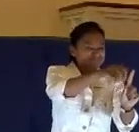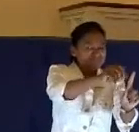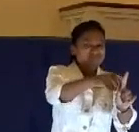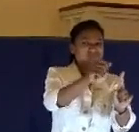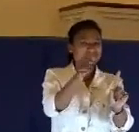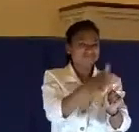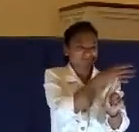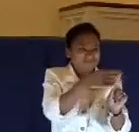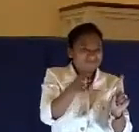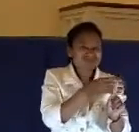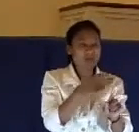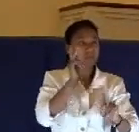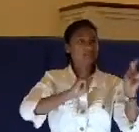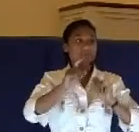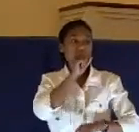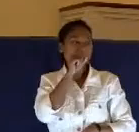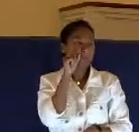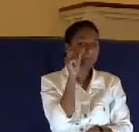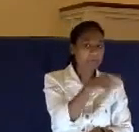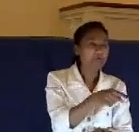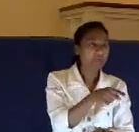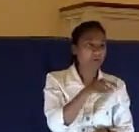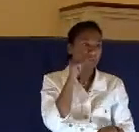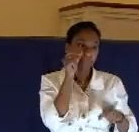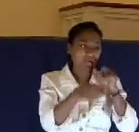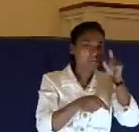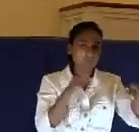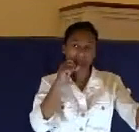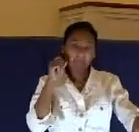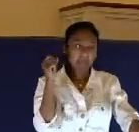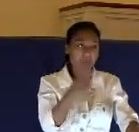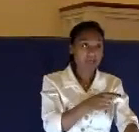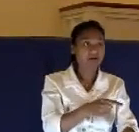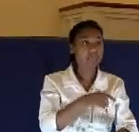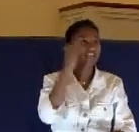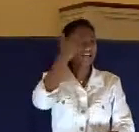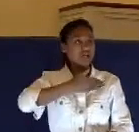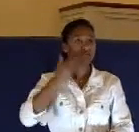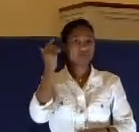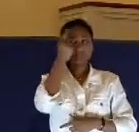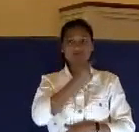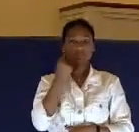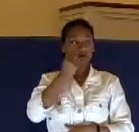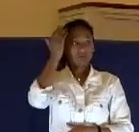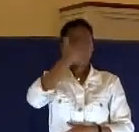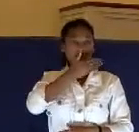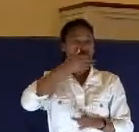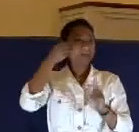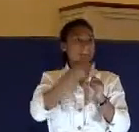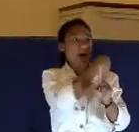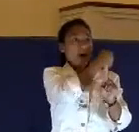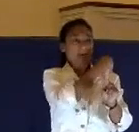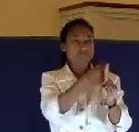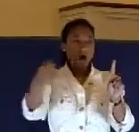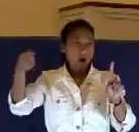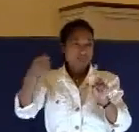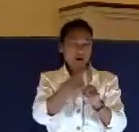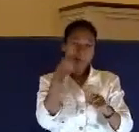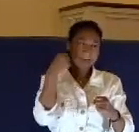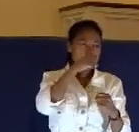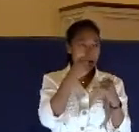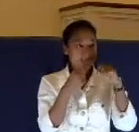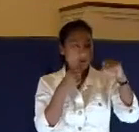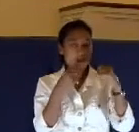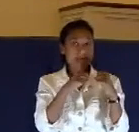And some began to spit on him and to cover his face and to buffet him and say to